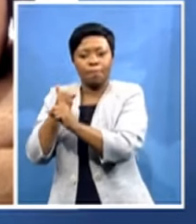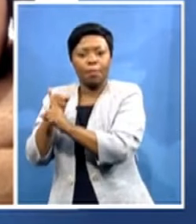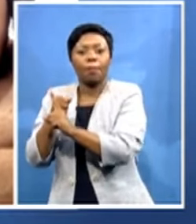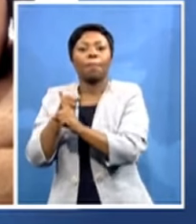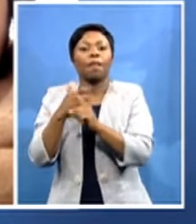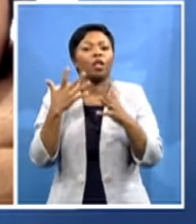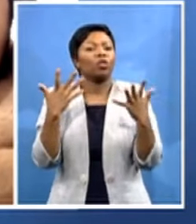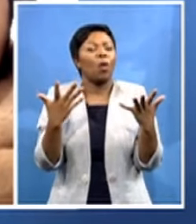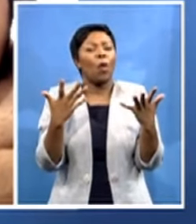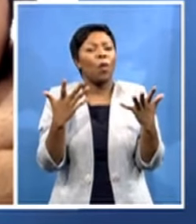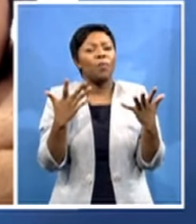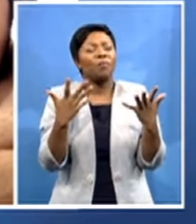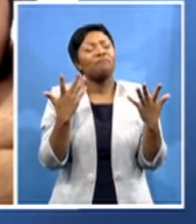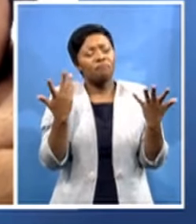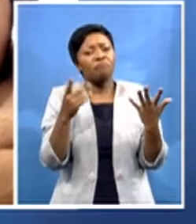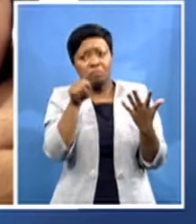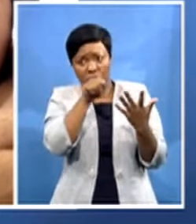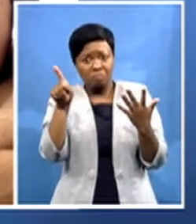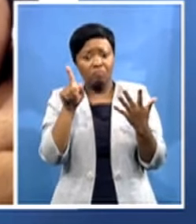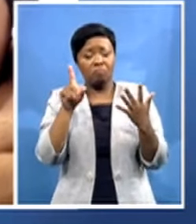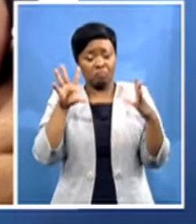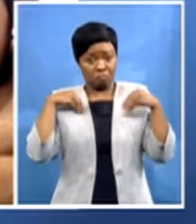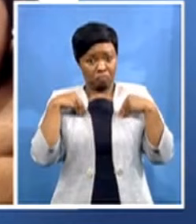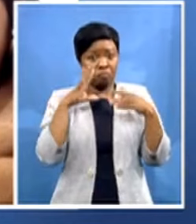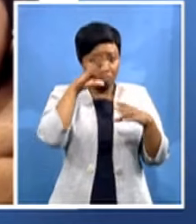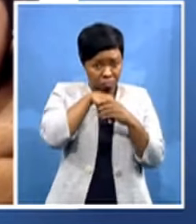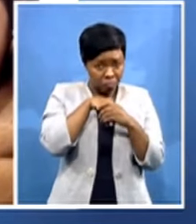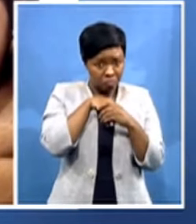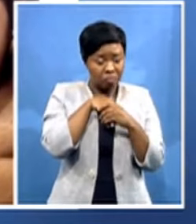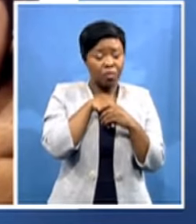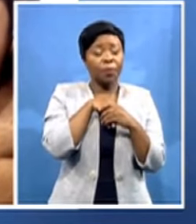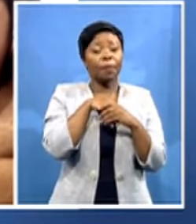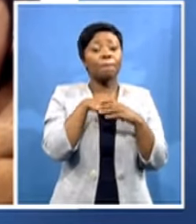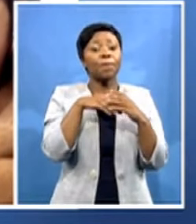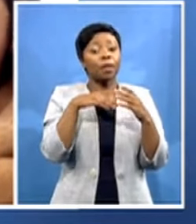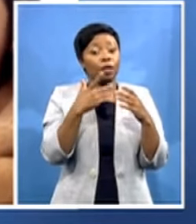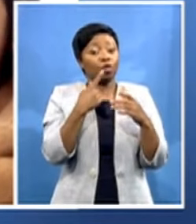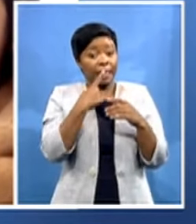in terms of having uh the honorable as the next president of the pan-african parliament